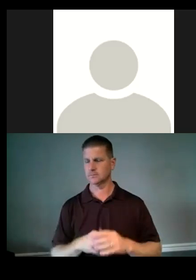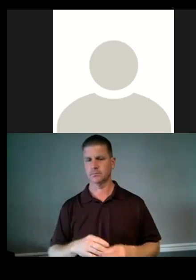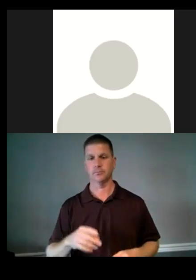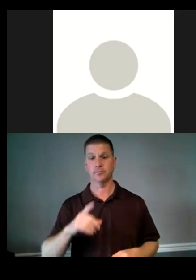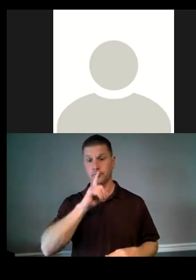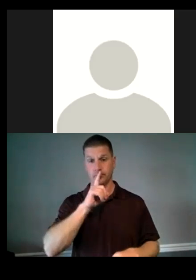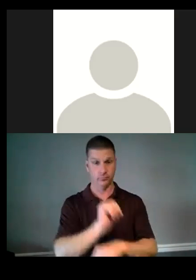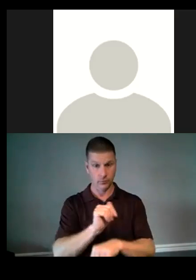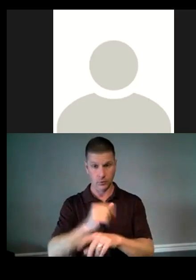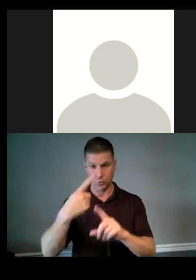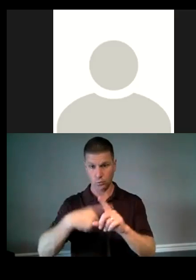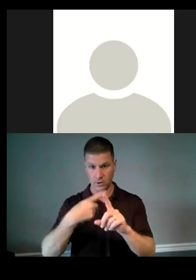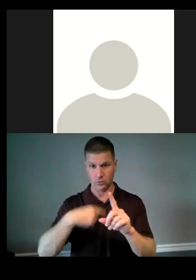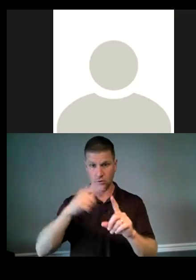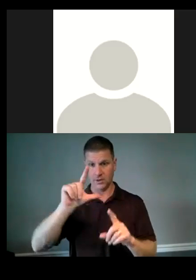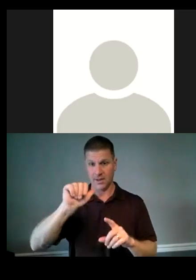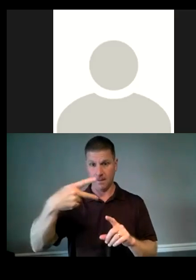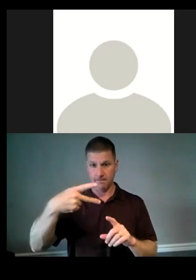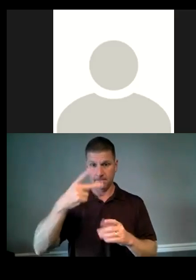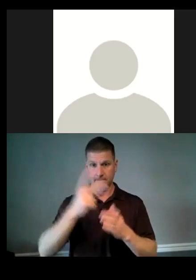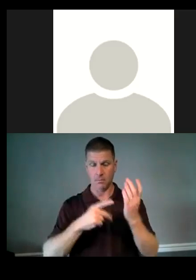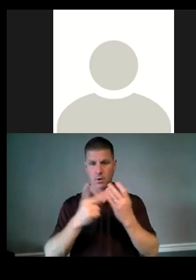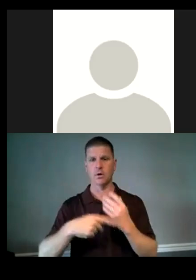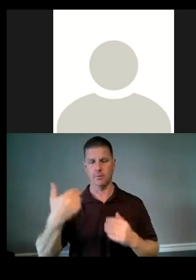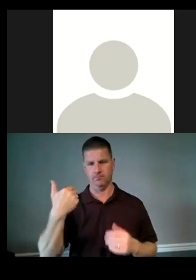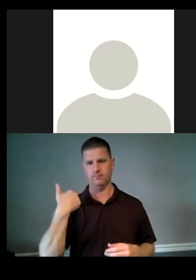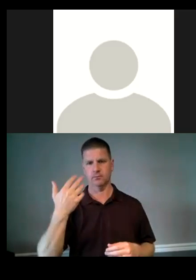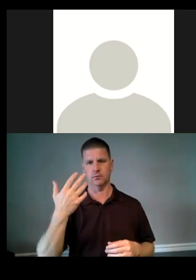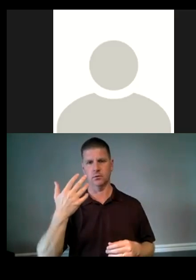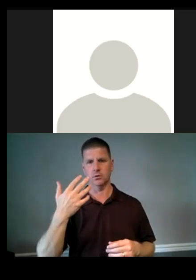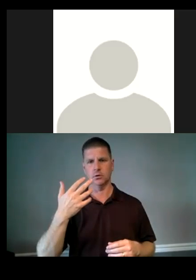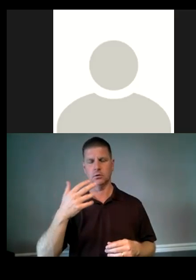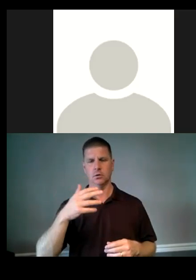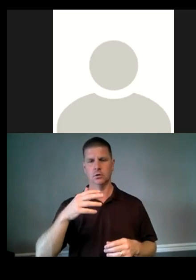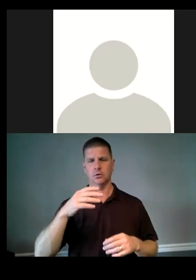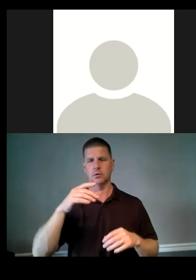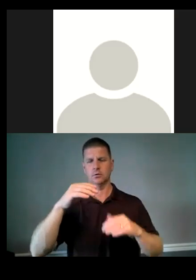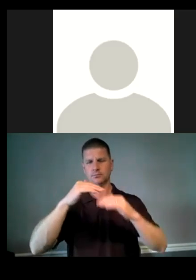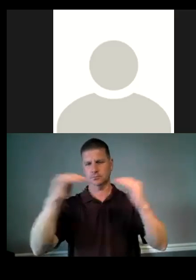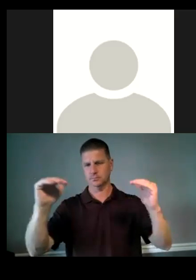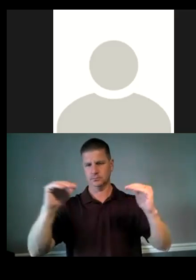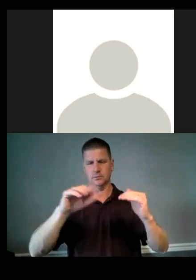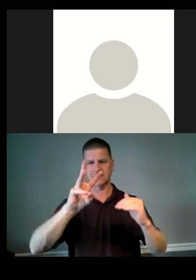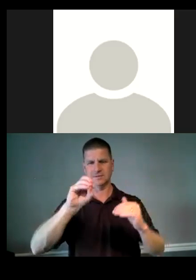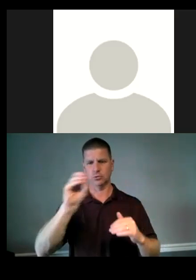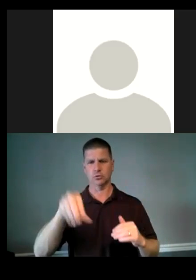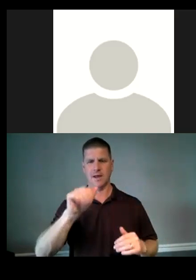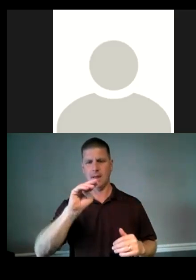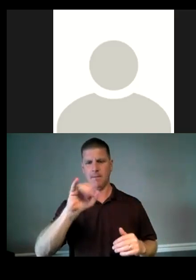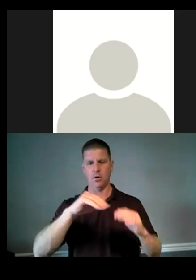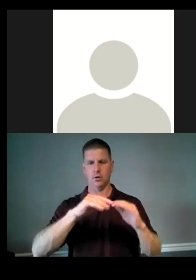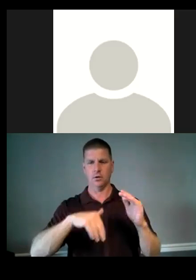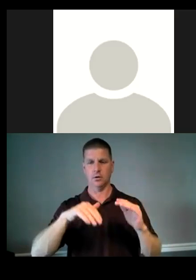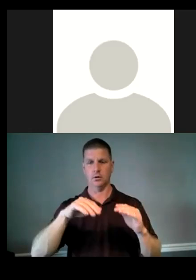the actual rental gap program does have a upper threshold of 60% AMI or less, but when we're talking